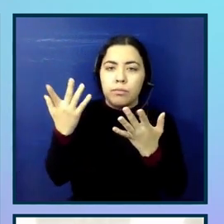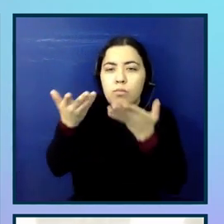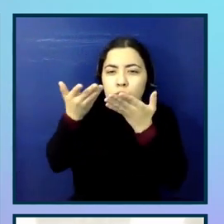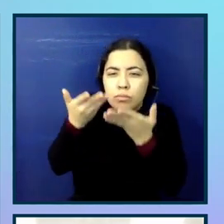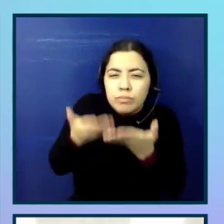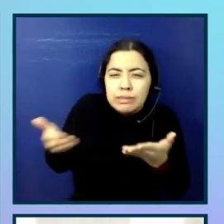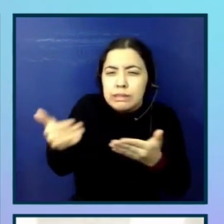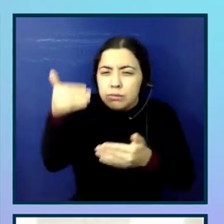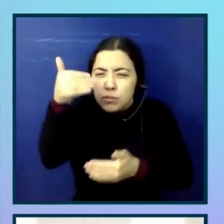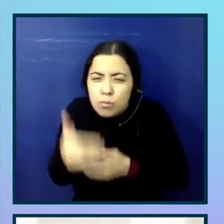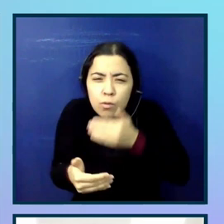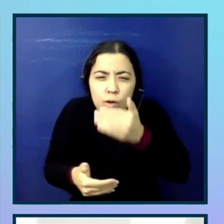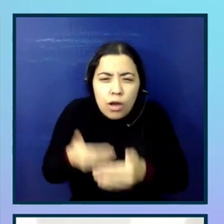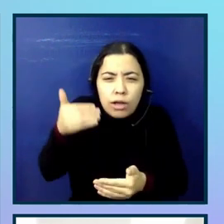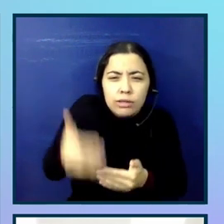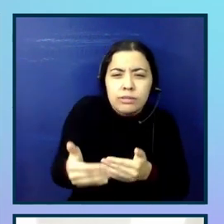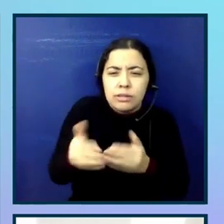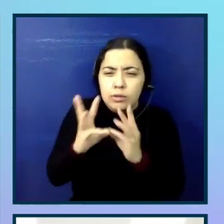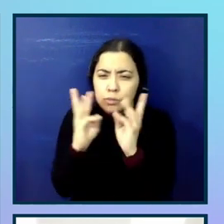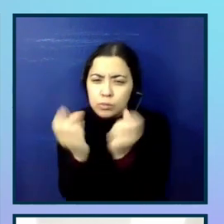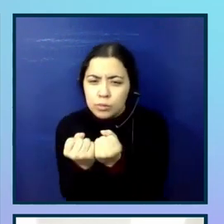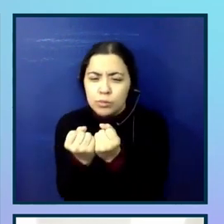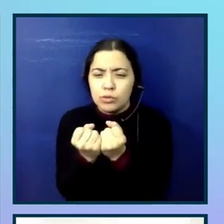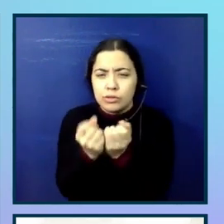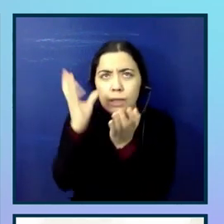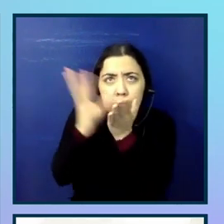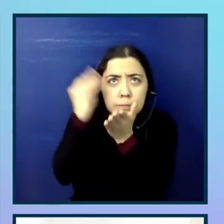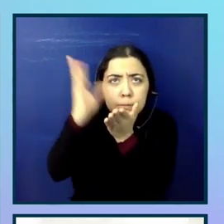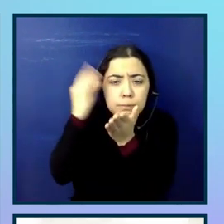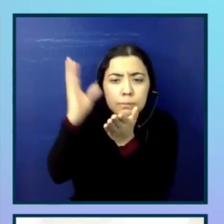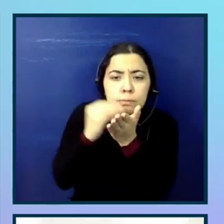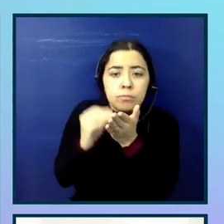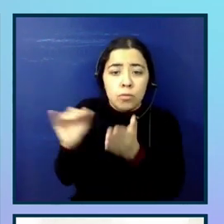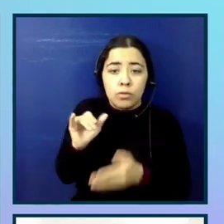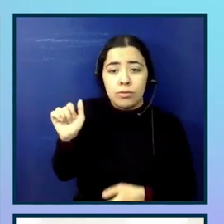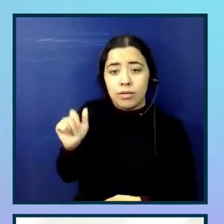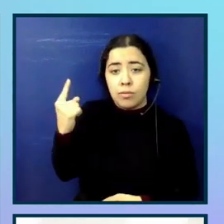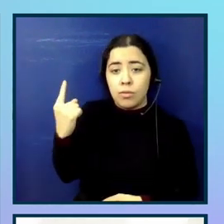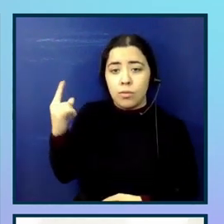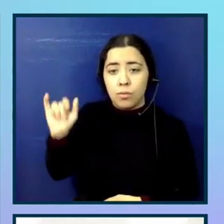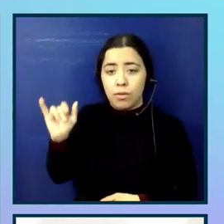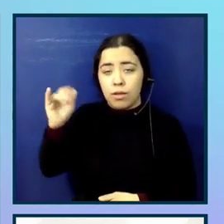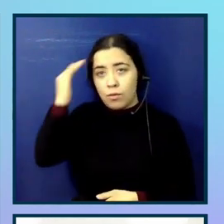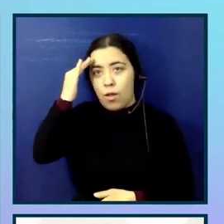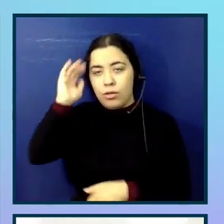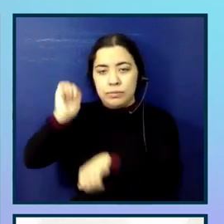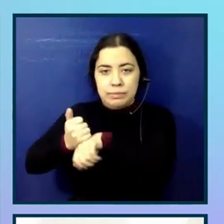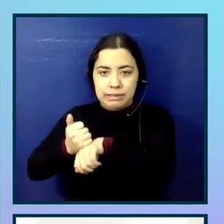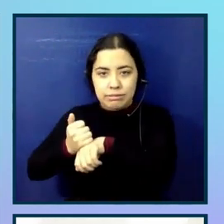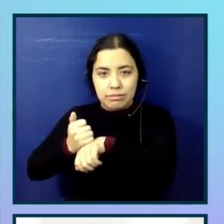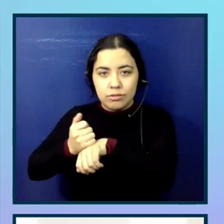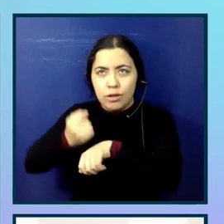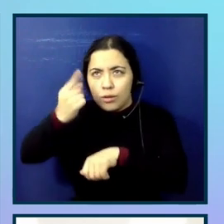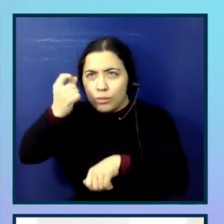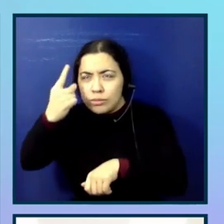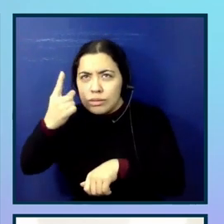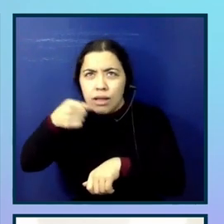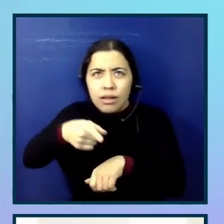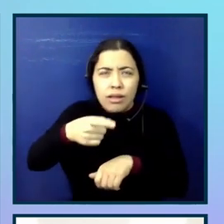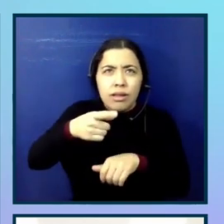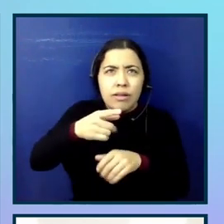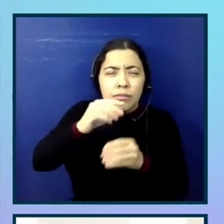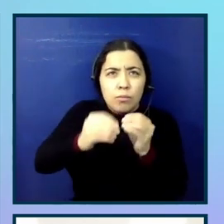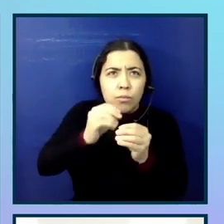accessibility knowledge base so that people could get information easily and understand what the right fixes are to implement and at what time.